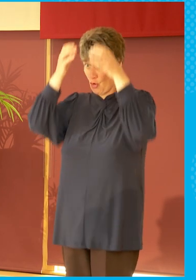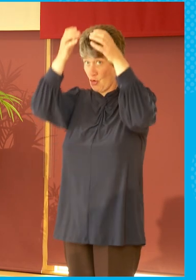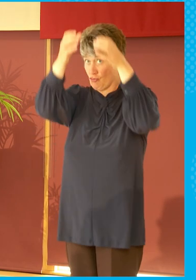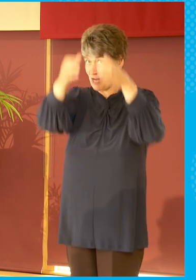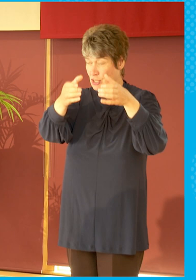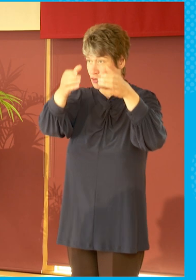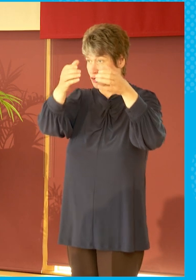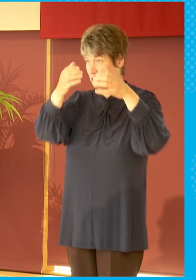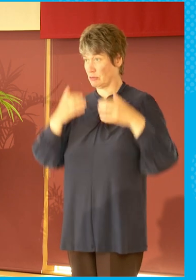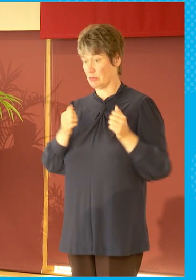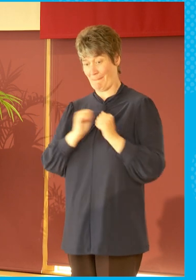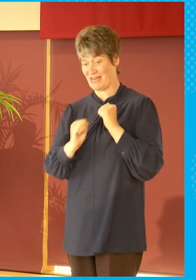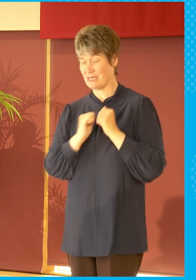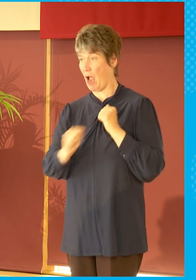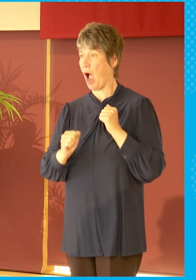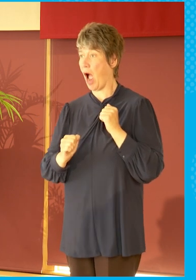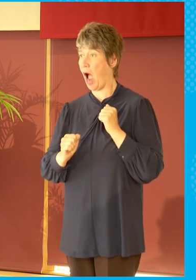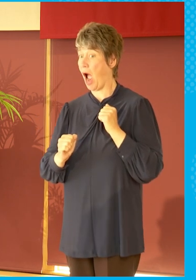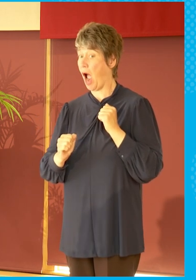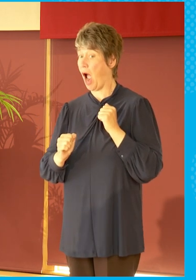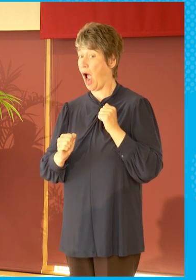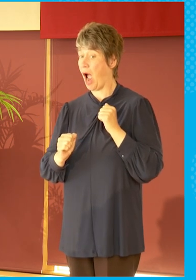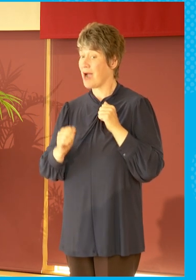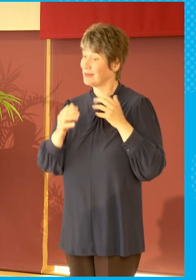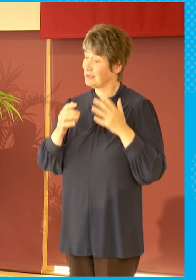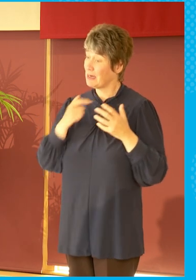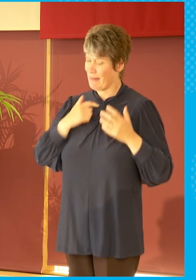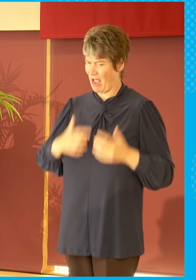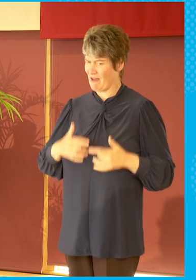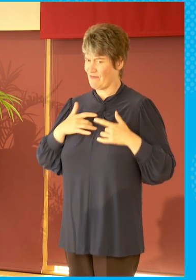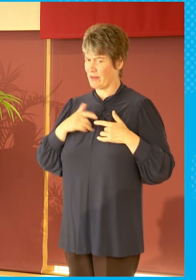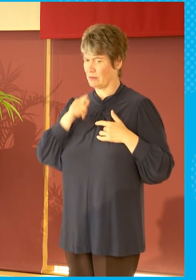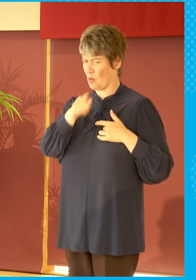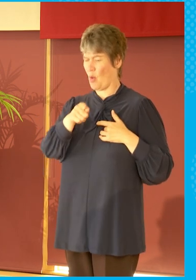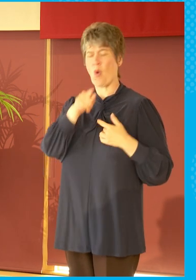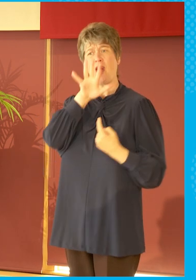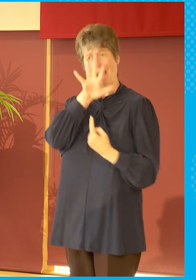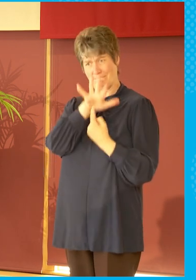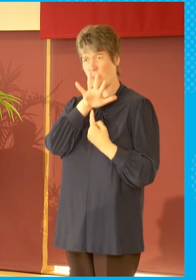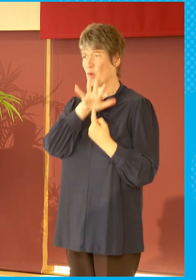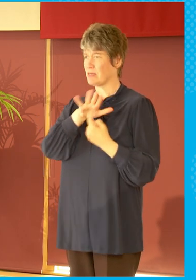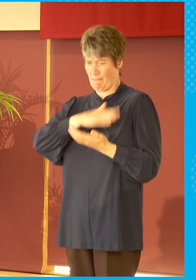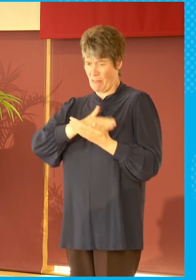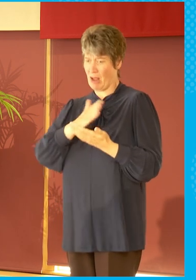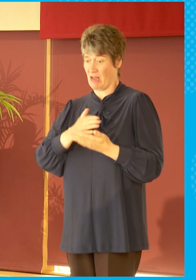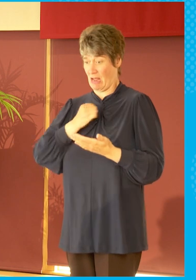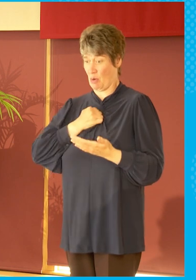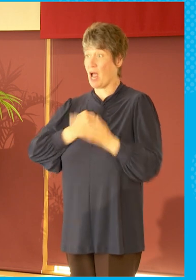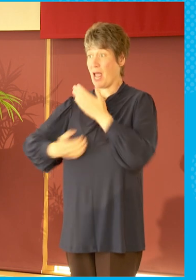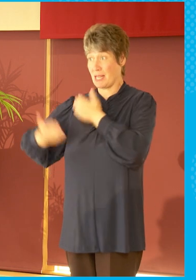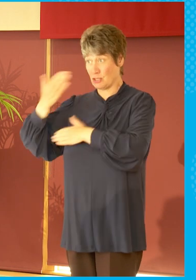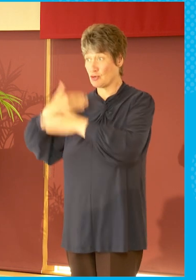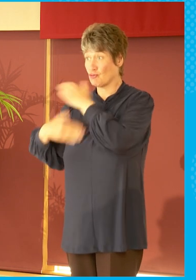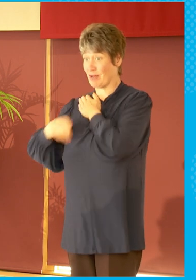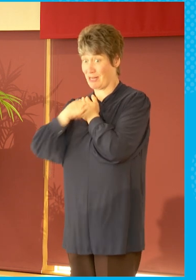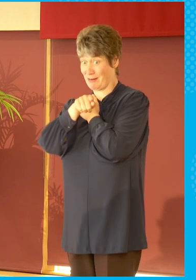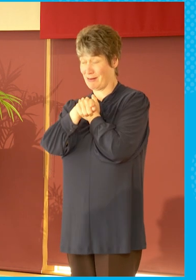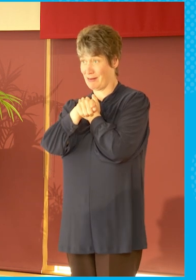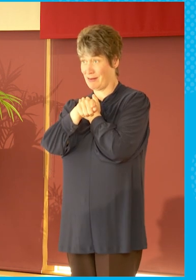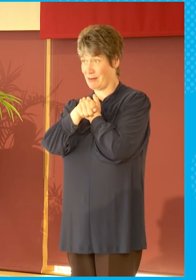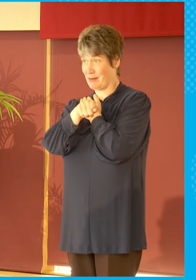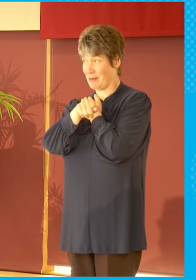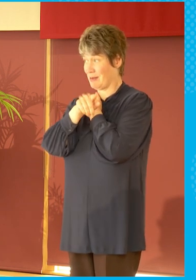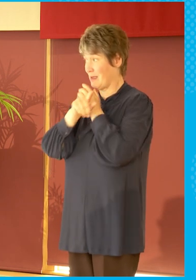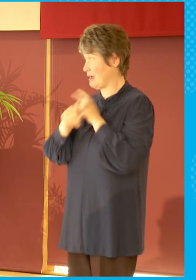and investment that went into it, I argue they are hugely, hugely important moments. On another scale and on a personal scale, Glastonbury was